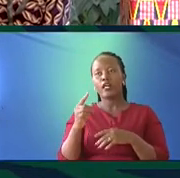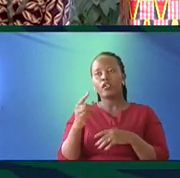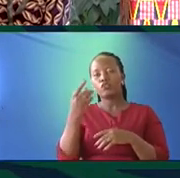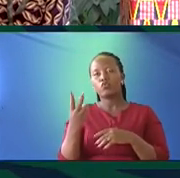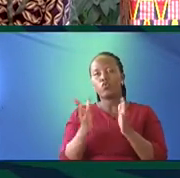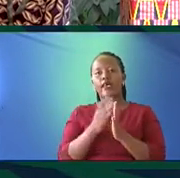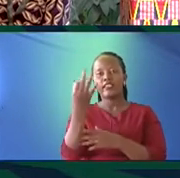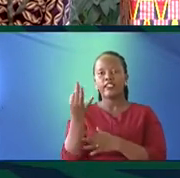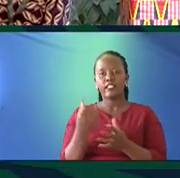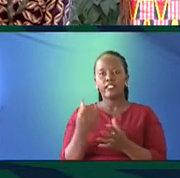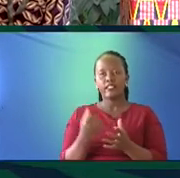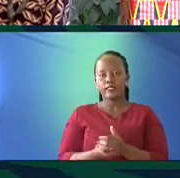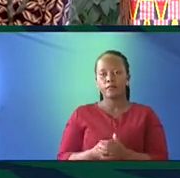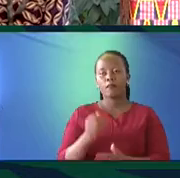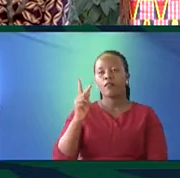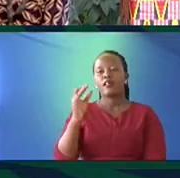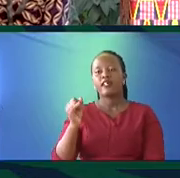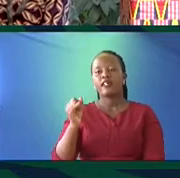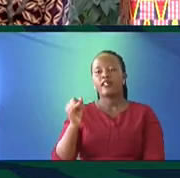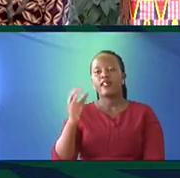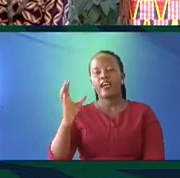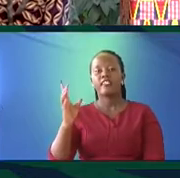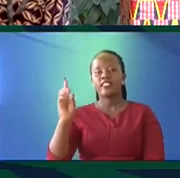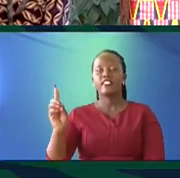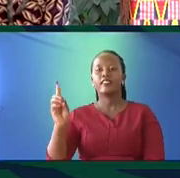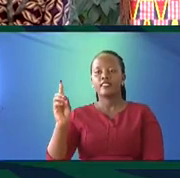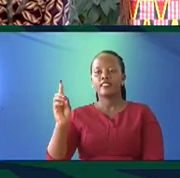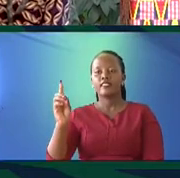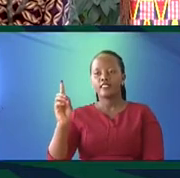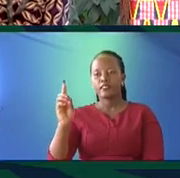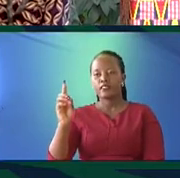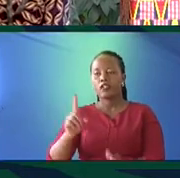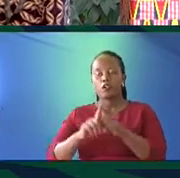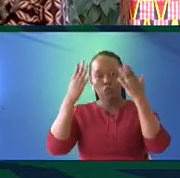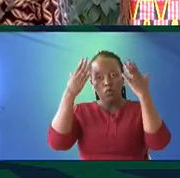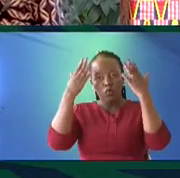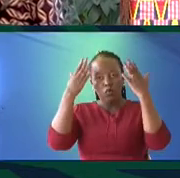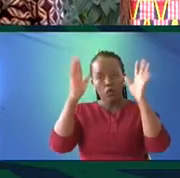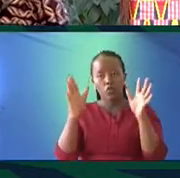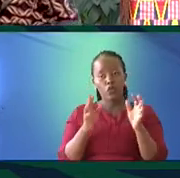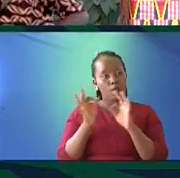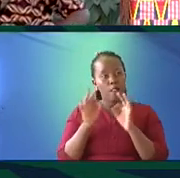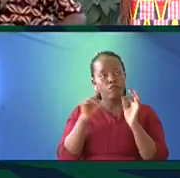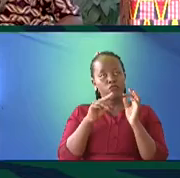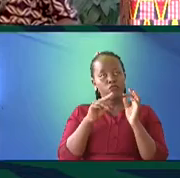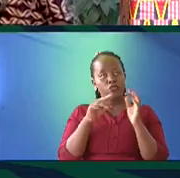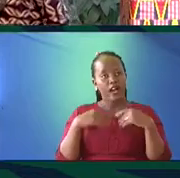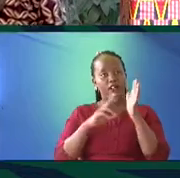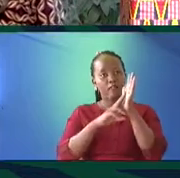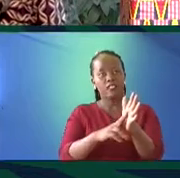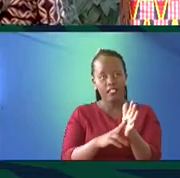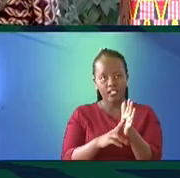two, three. The Kenya Institute of Curriculum Development, and I don't know perhaps whether there is a representative